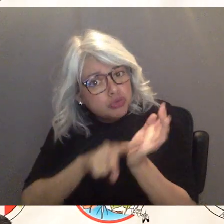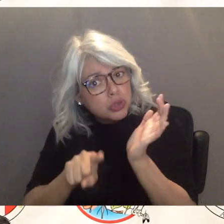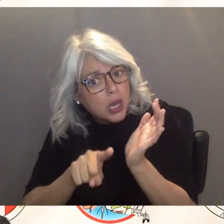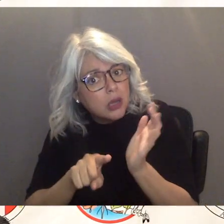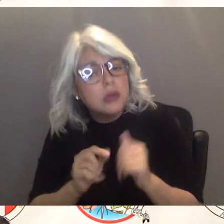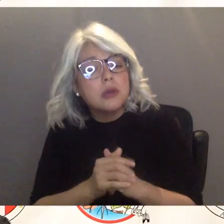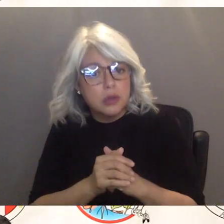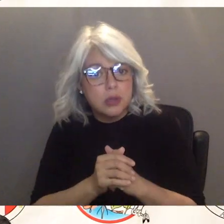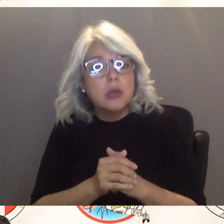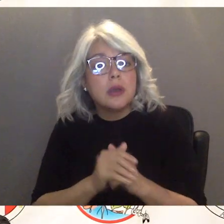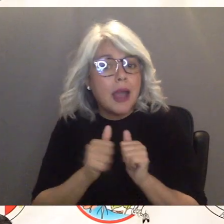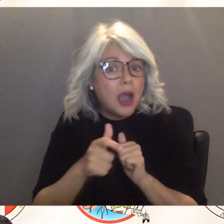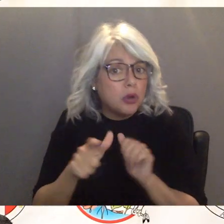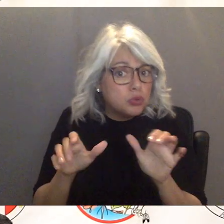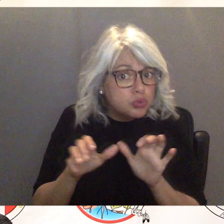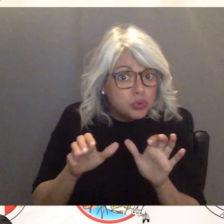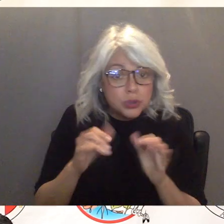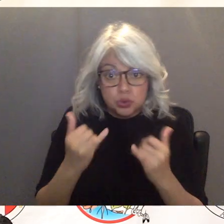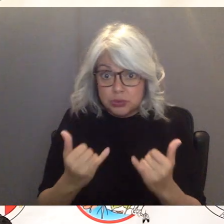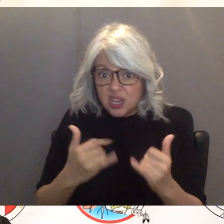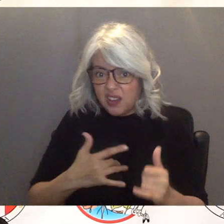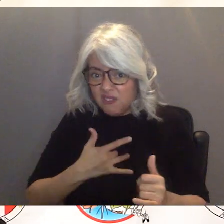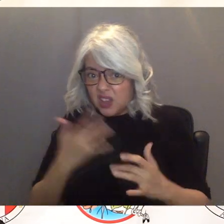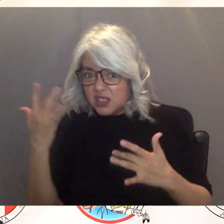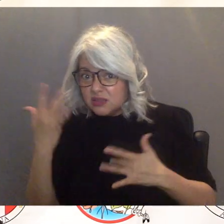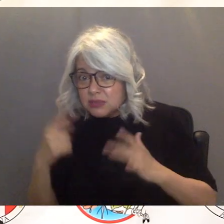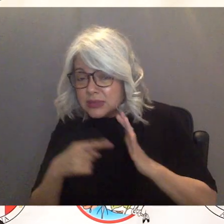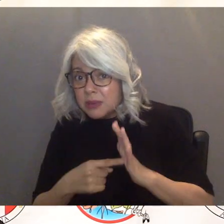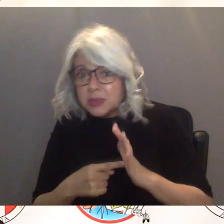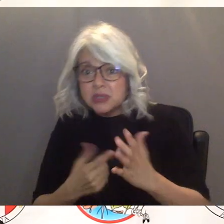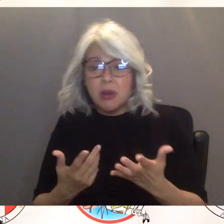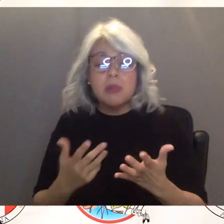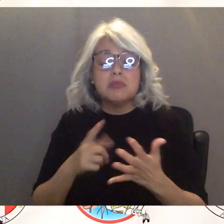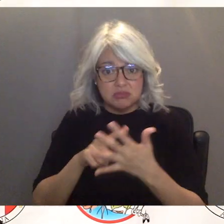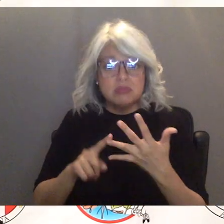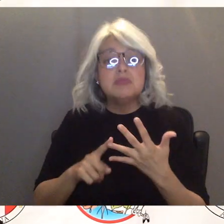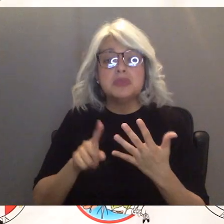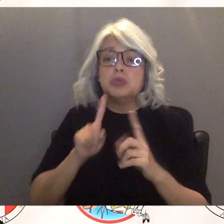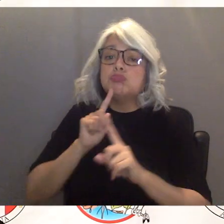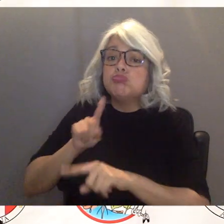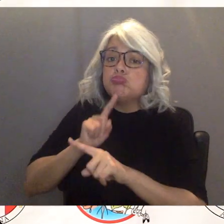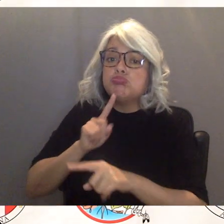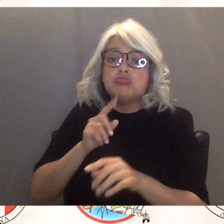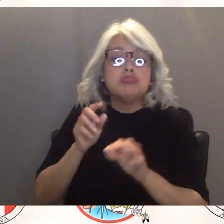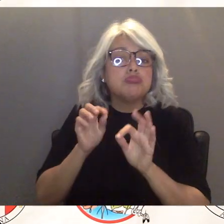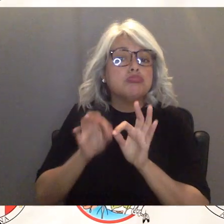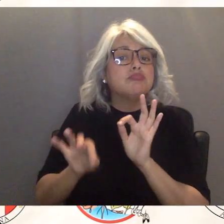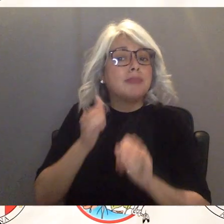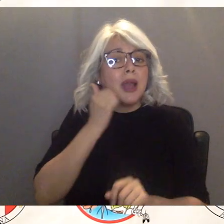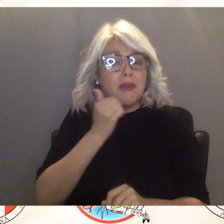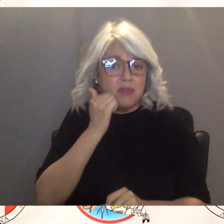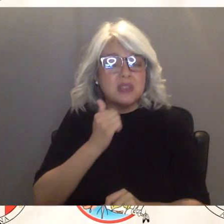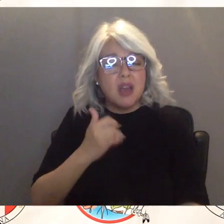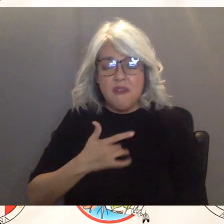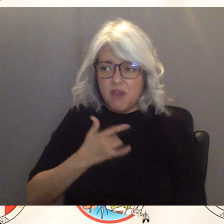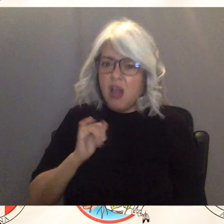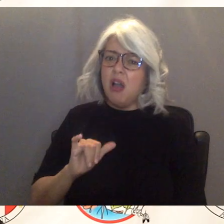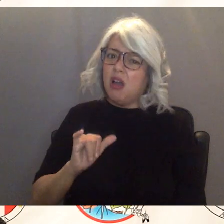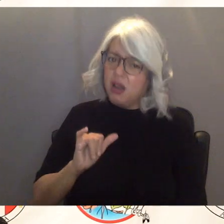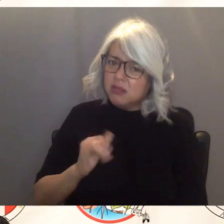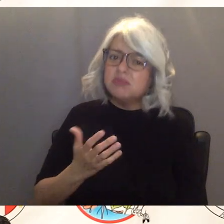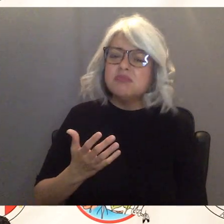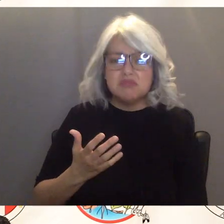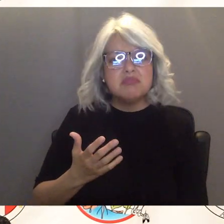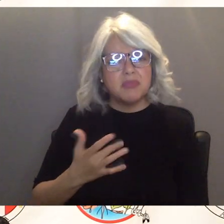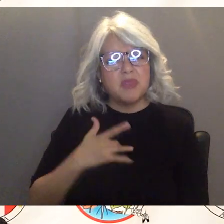check on you how you did that day if you have any symptoms so on and so forth uh so so to me it was it's pretty comforting just to participate in that and